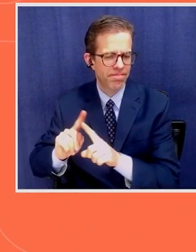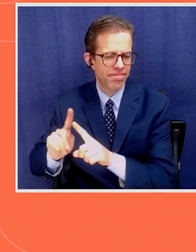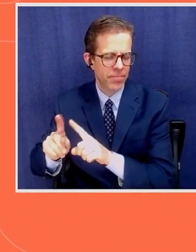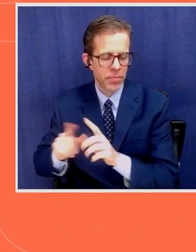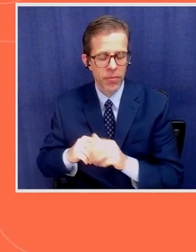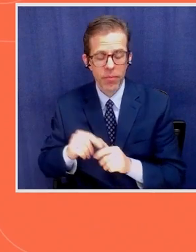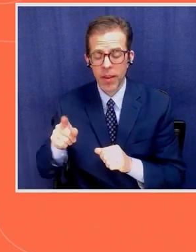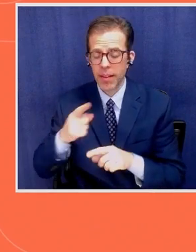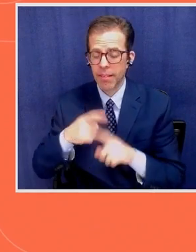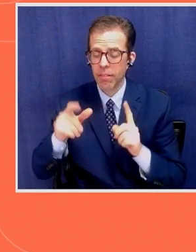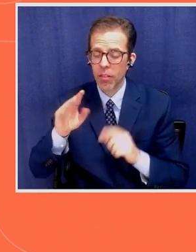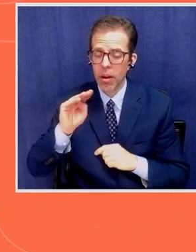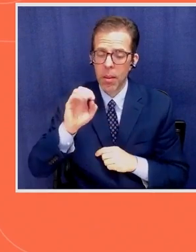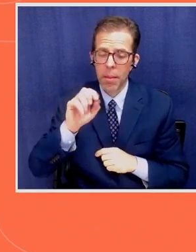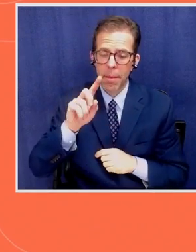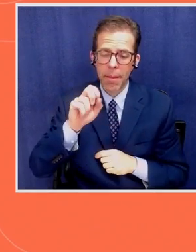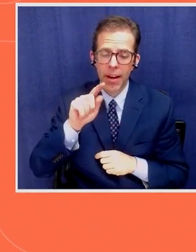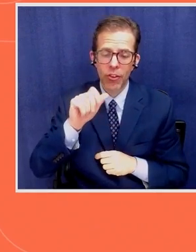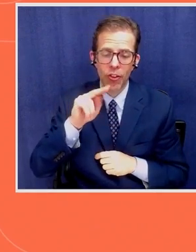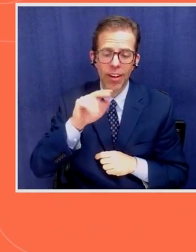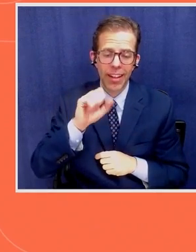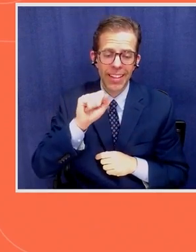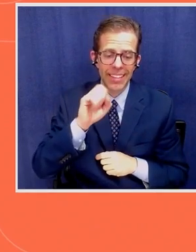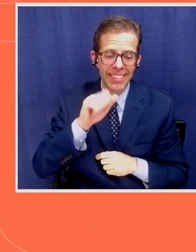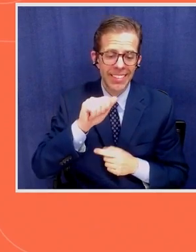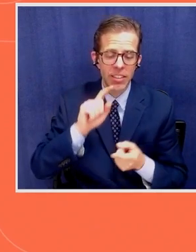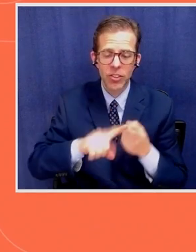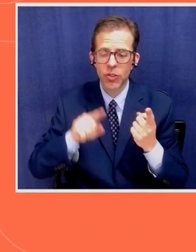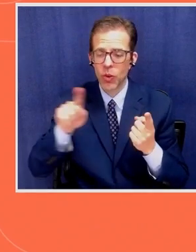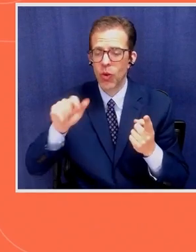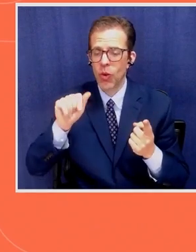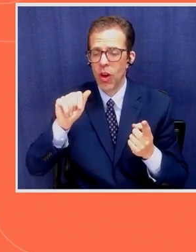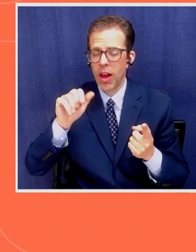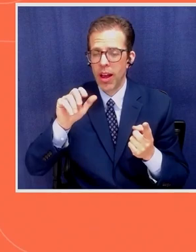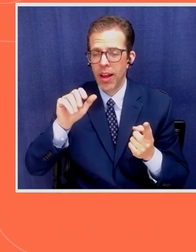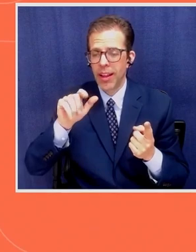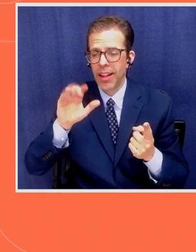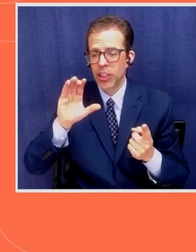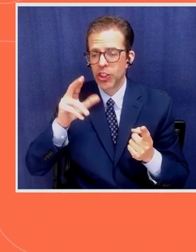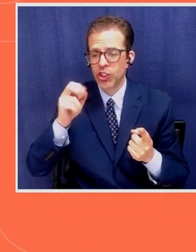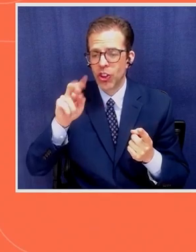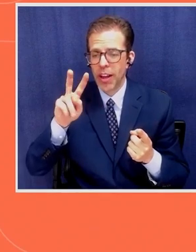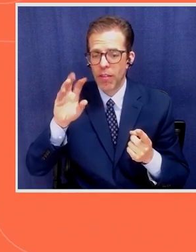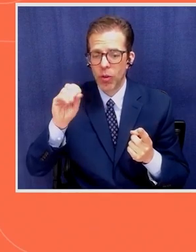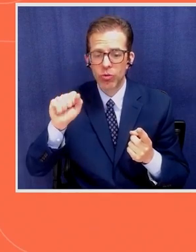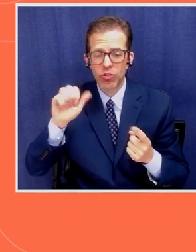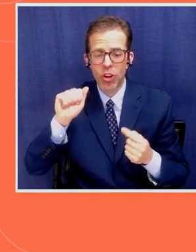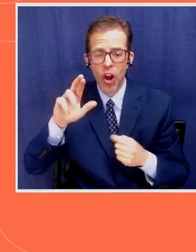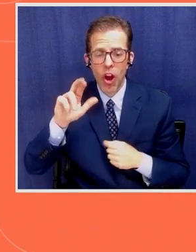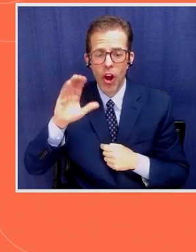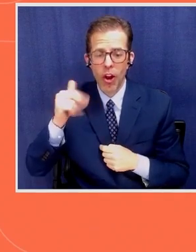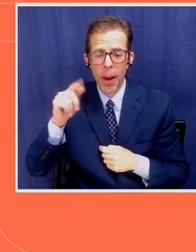Sea to the Chagos Archipelago and here to Palau. Dr. Micheli, welcome.